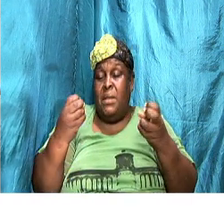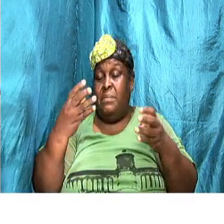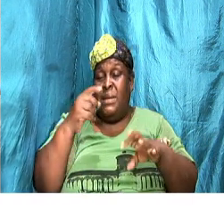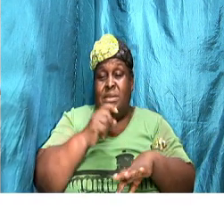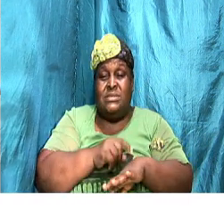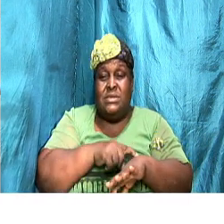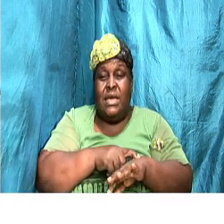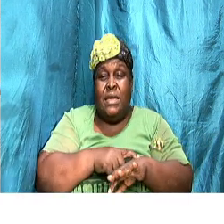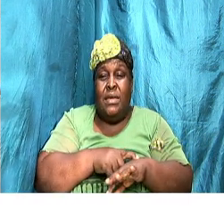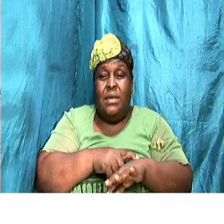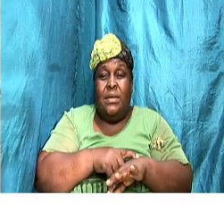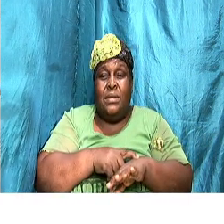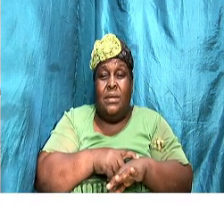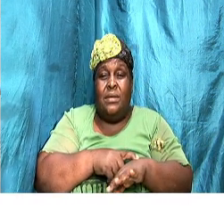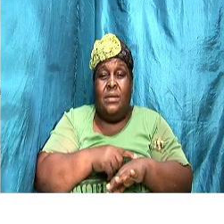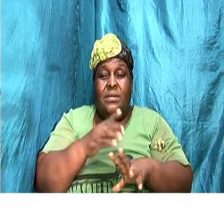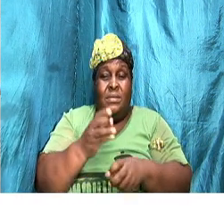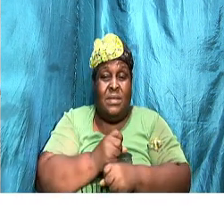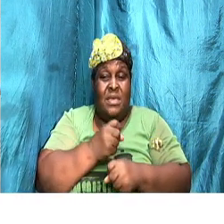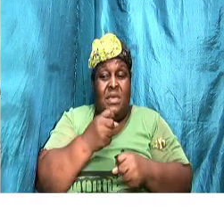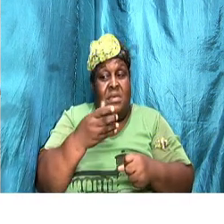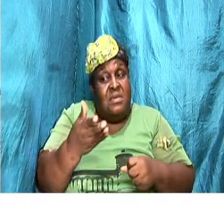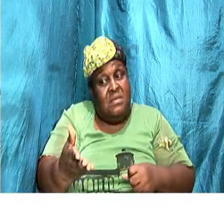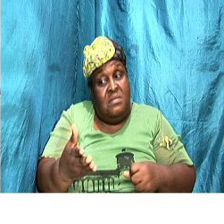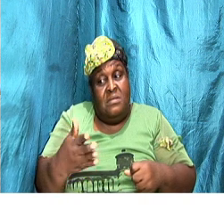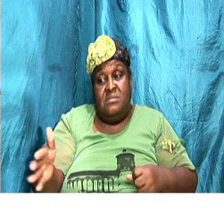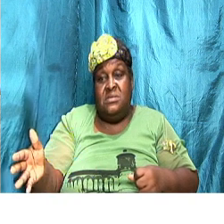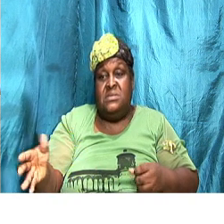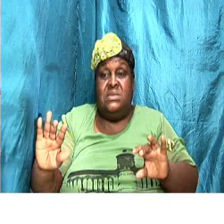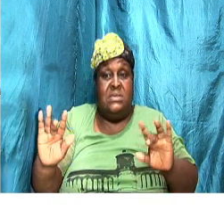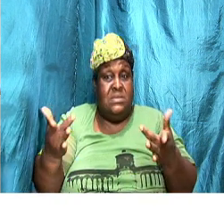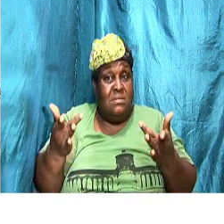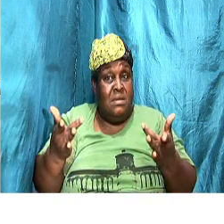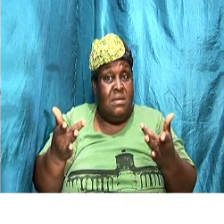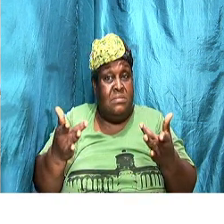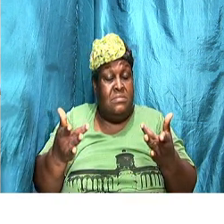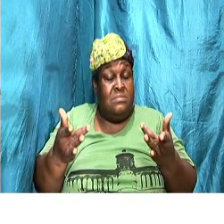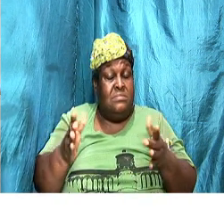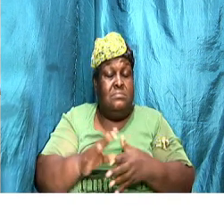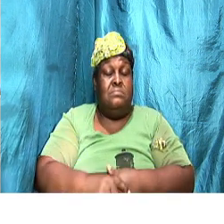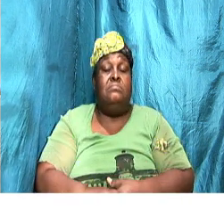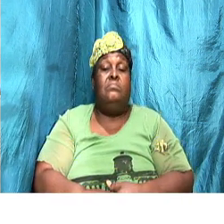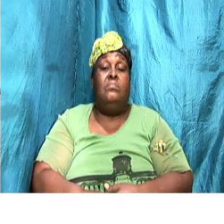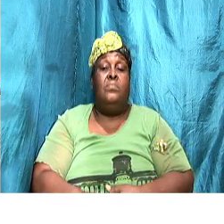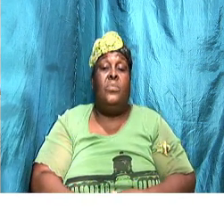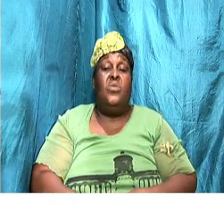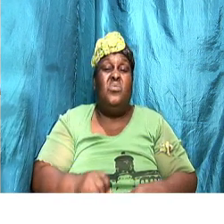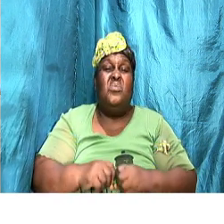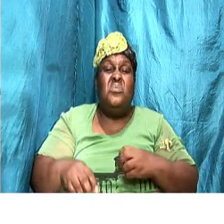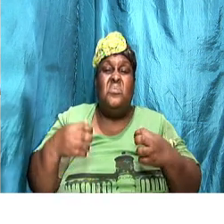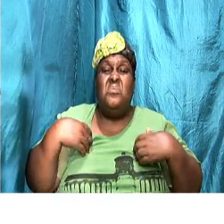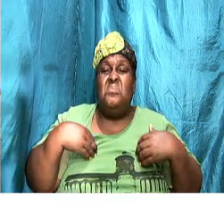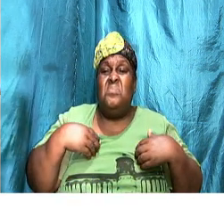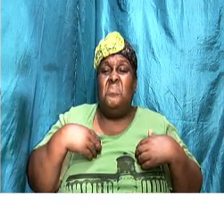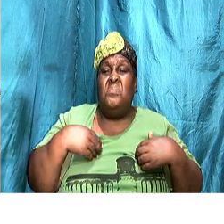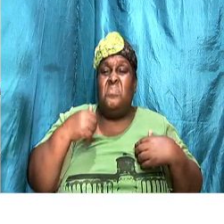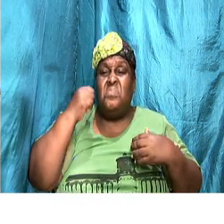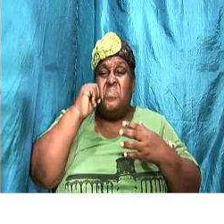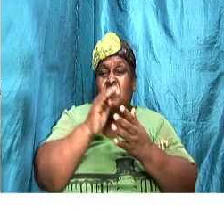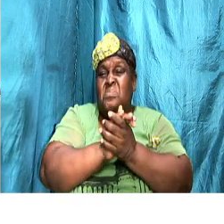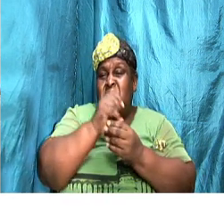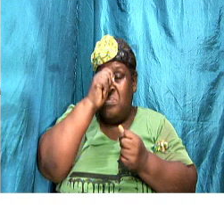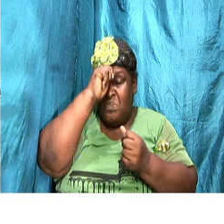fake these things lightly. So we just have a partner. Yes, he's my wife, he's my husband,